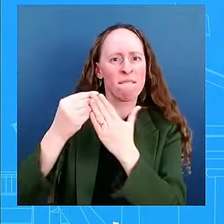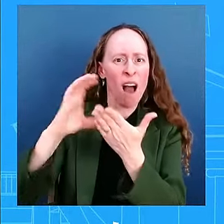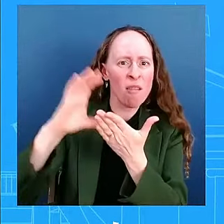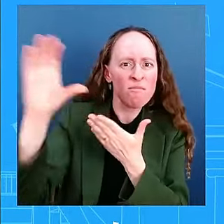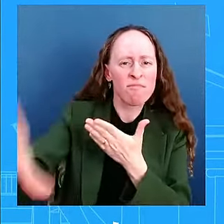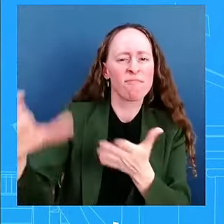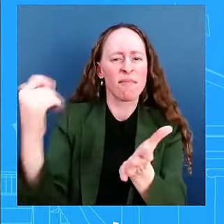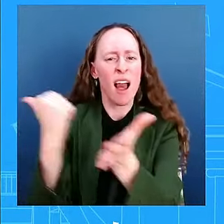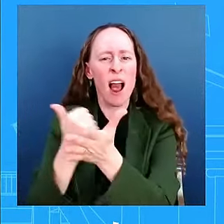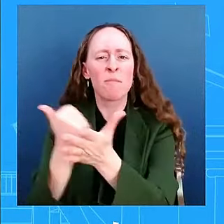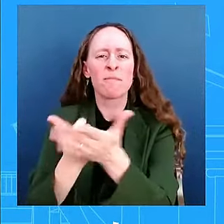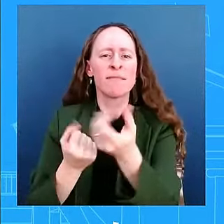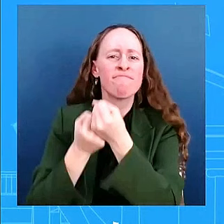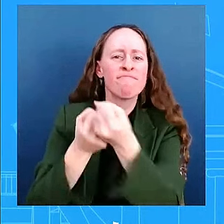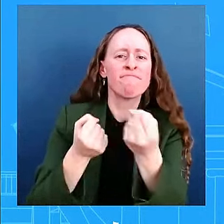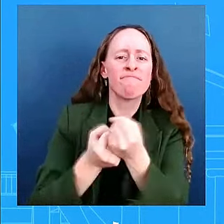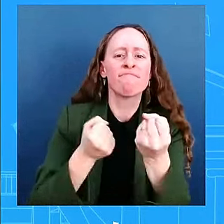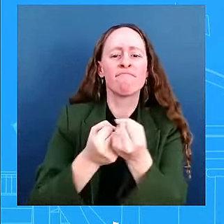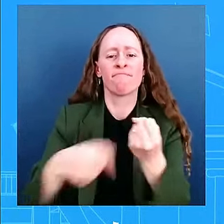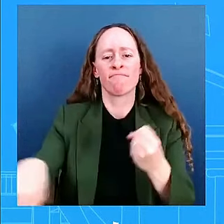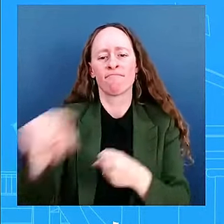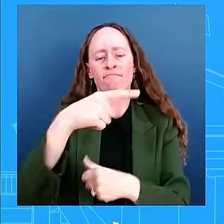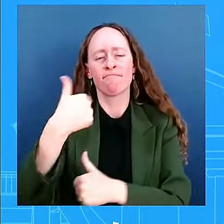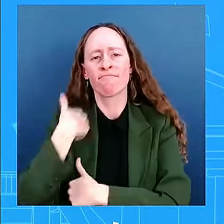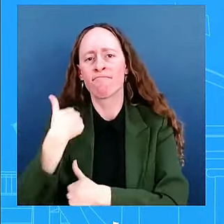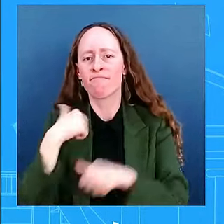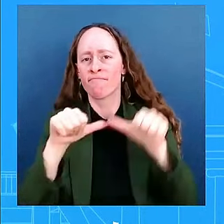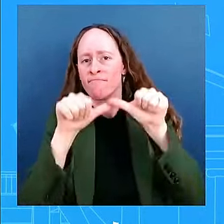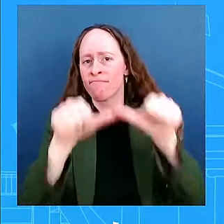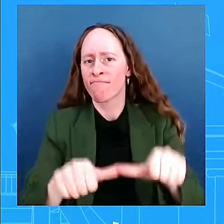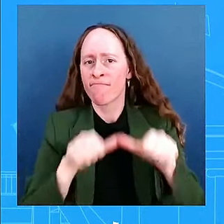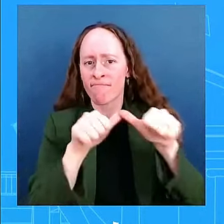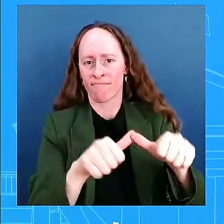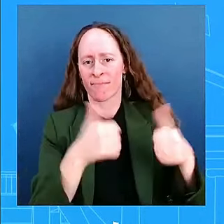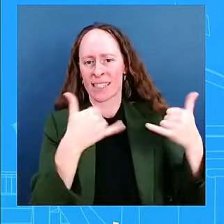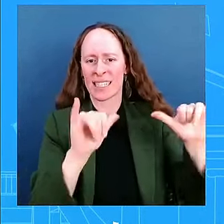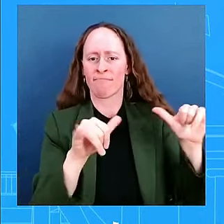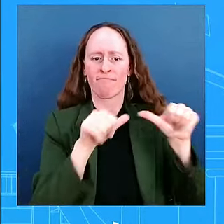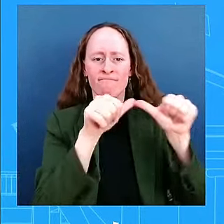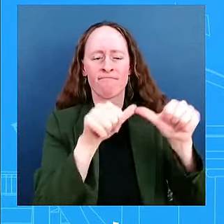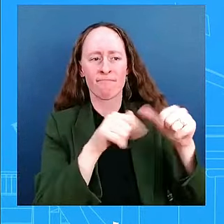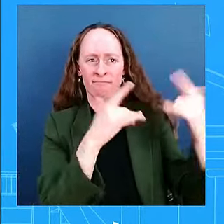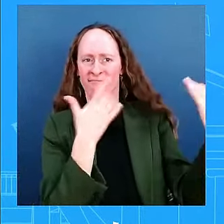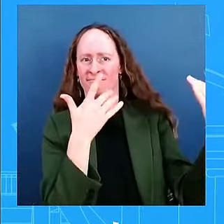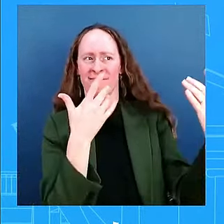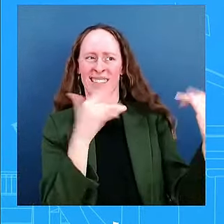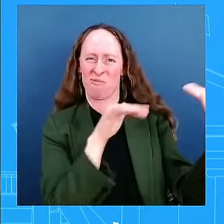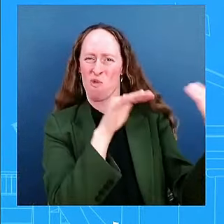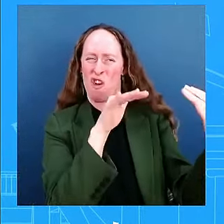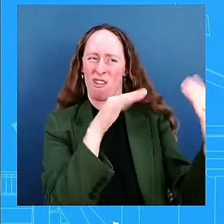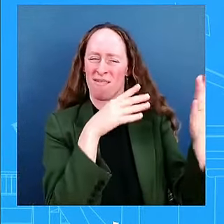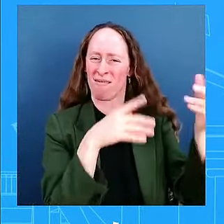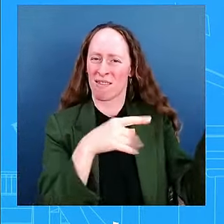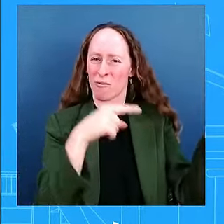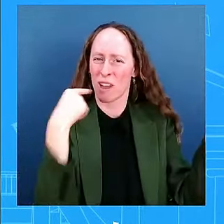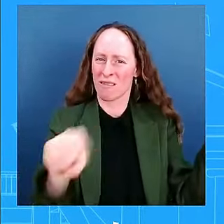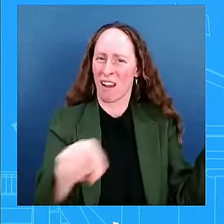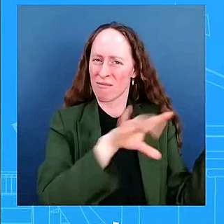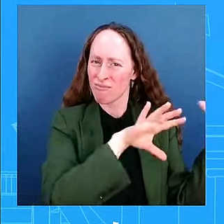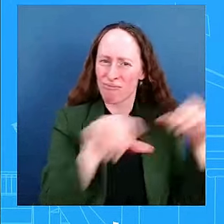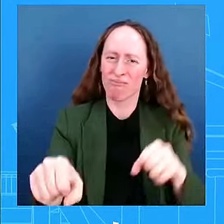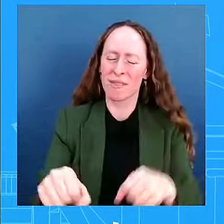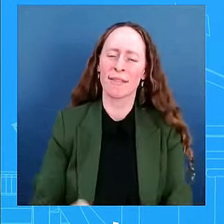support to Ukraine in its fight against Russian aggression. The two leaders also will discuss the leader-level